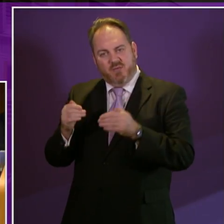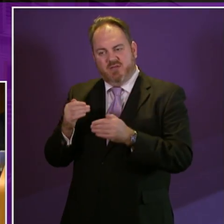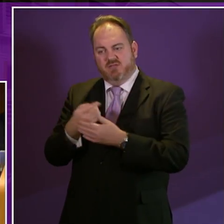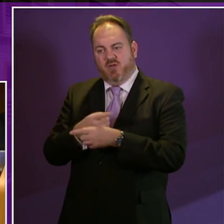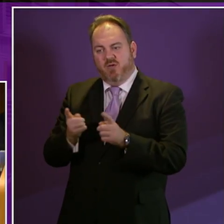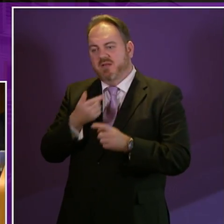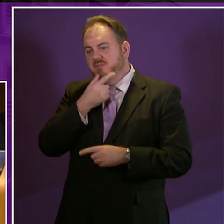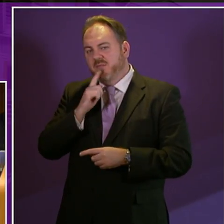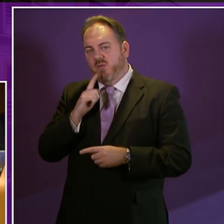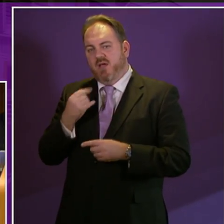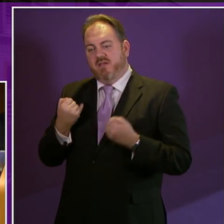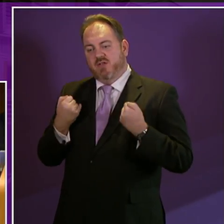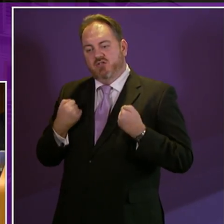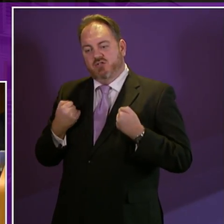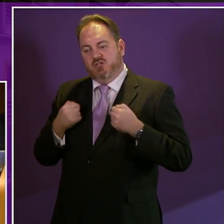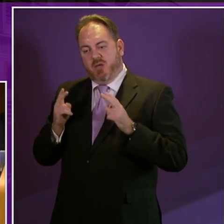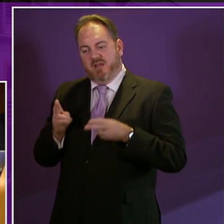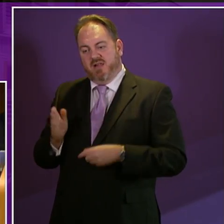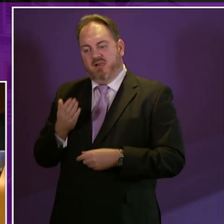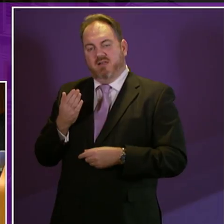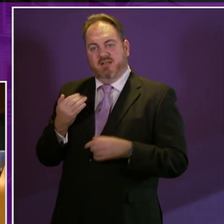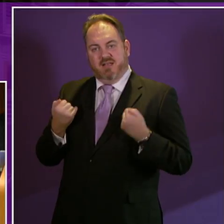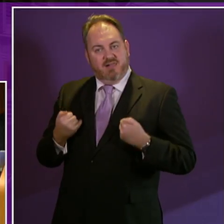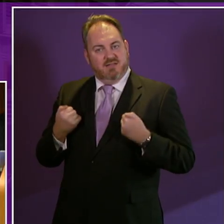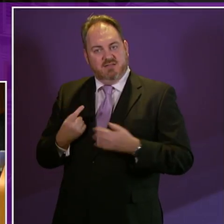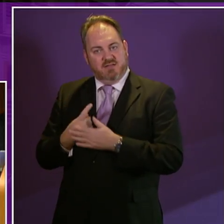people with terminal illnesses I think all disabled people